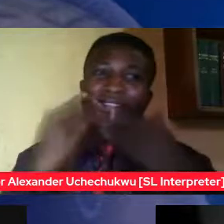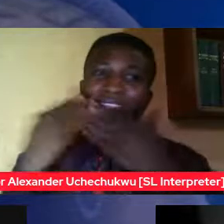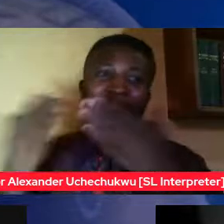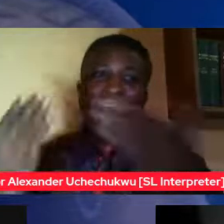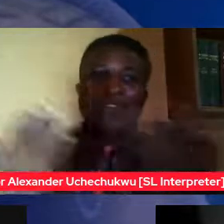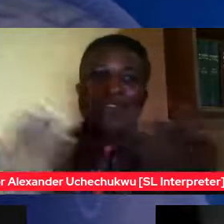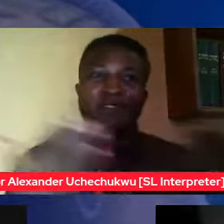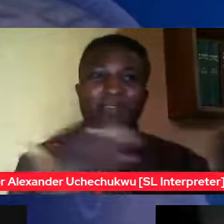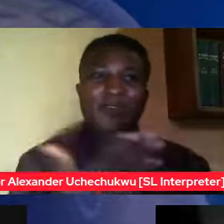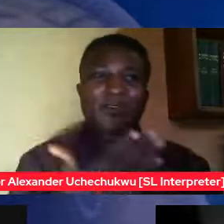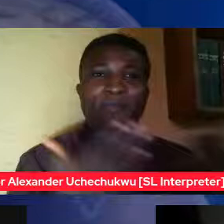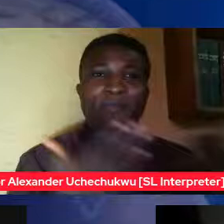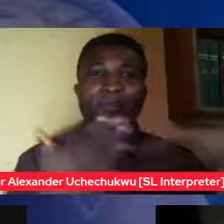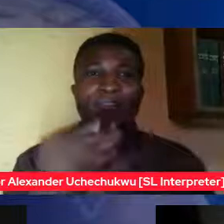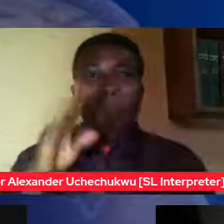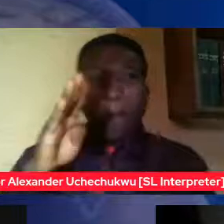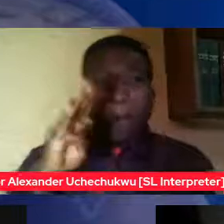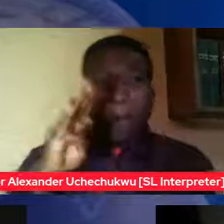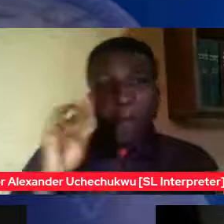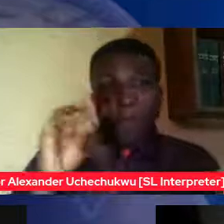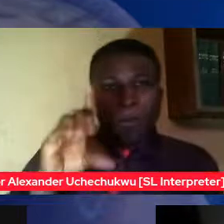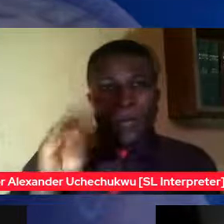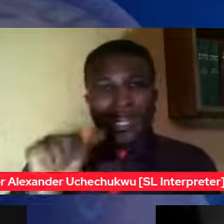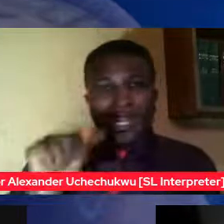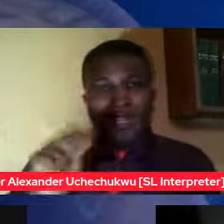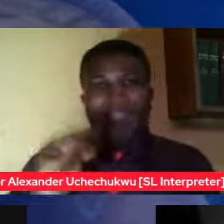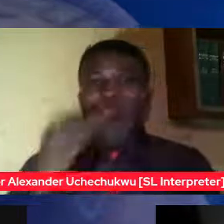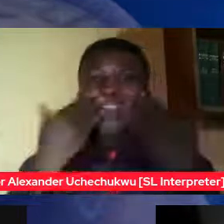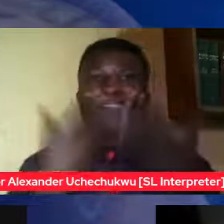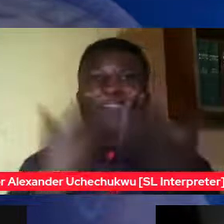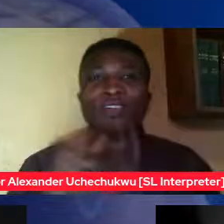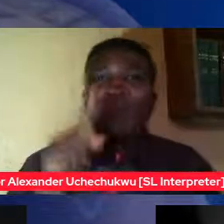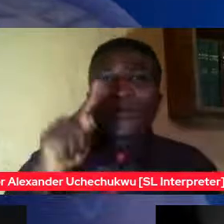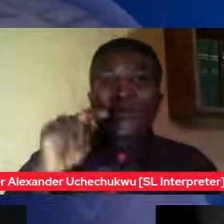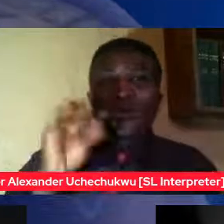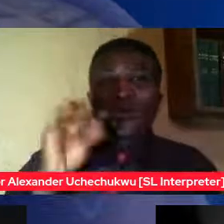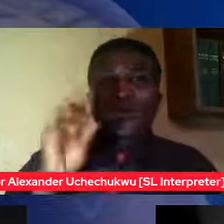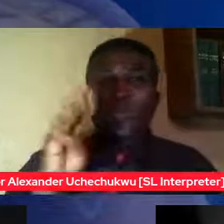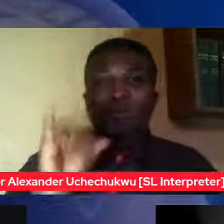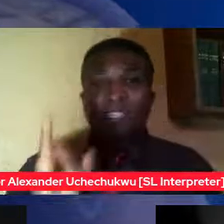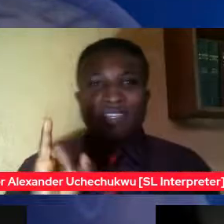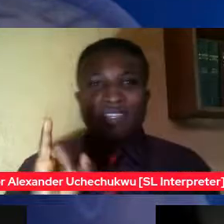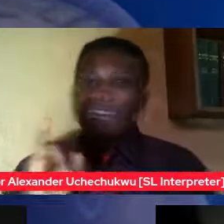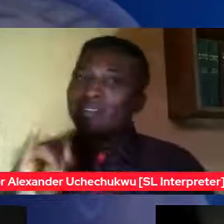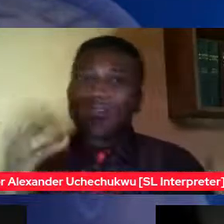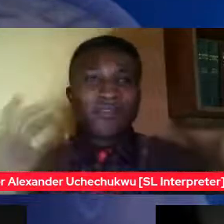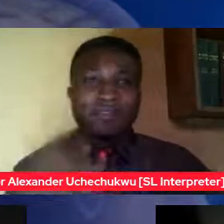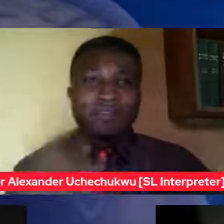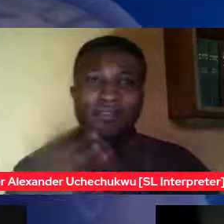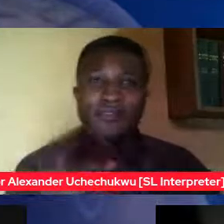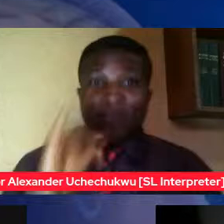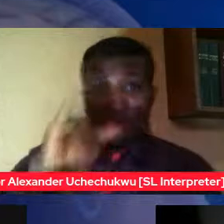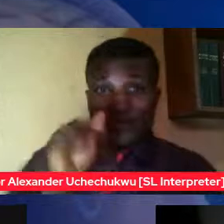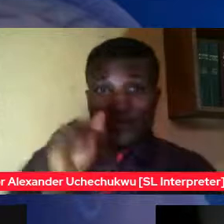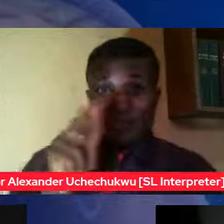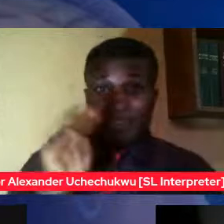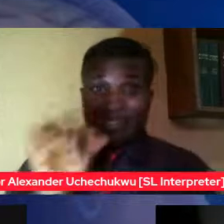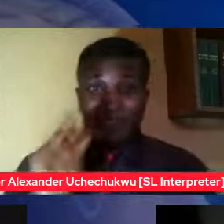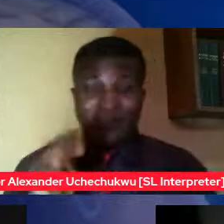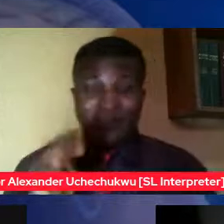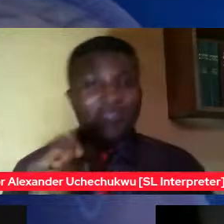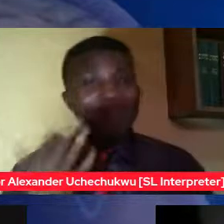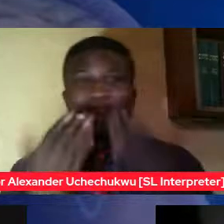for keeping it real to be love how do I thank you oh coach Jennifer thank you so much